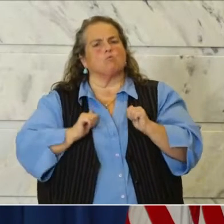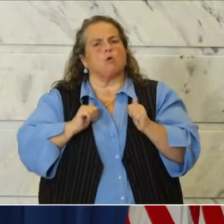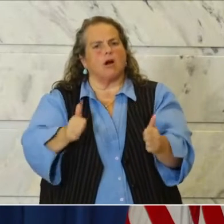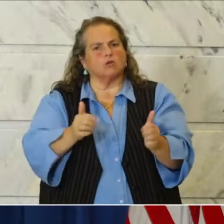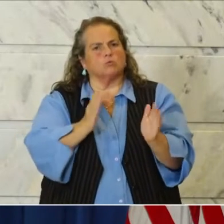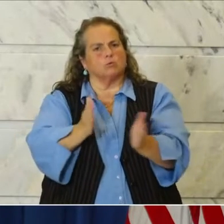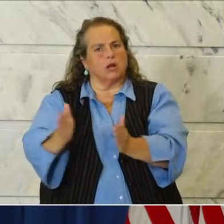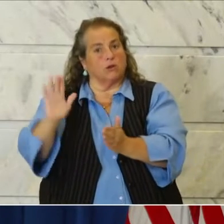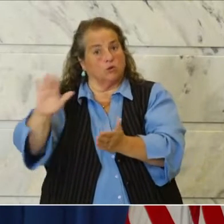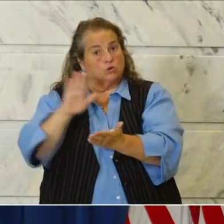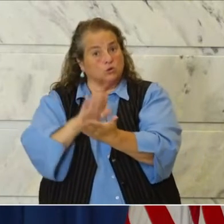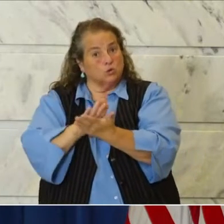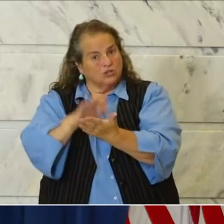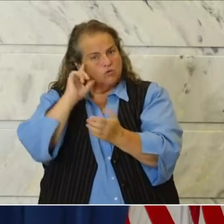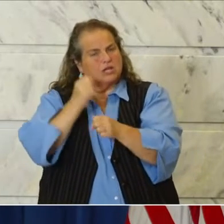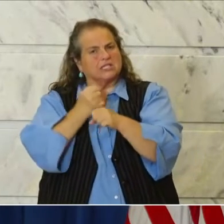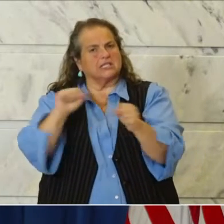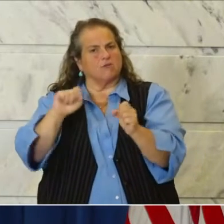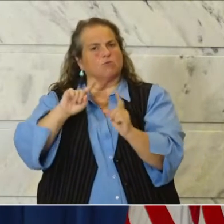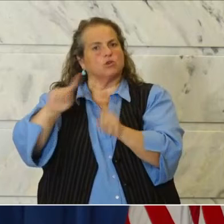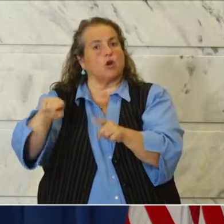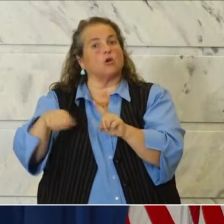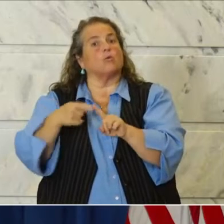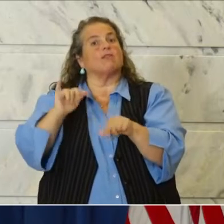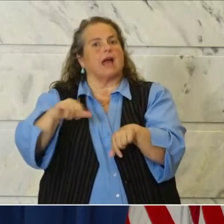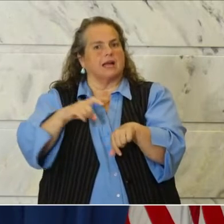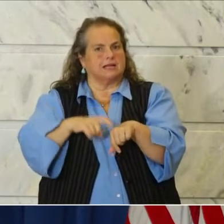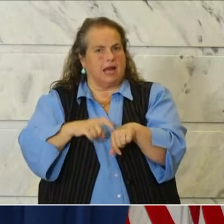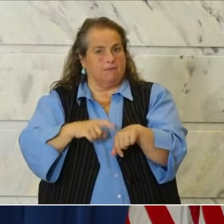for a safe return when that time eventually comes.